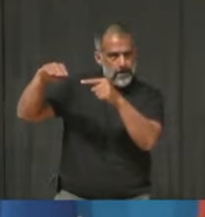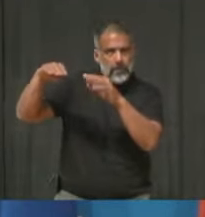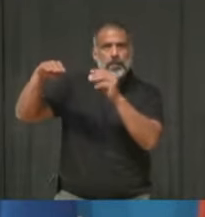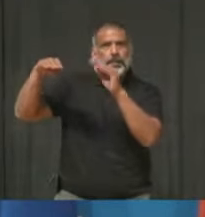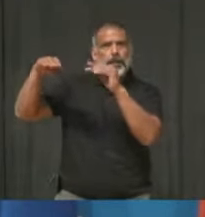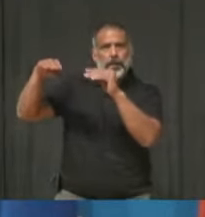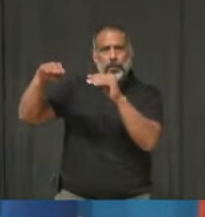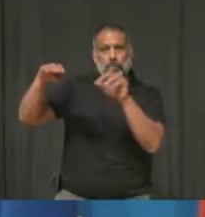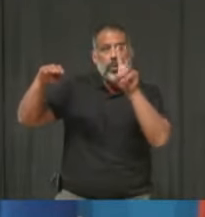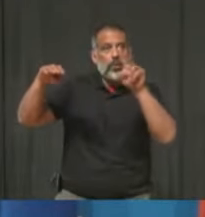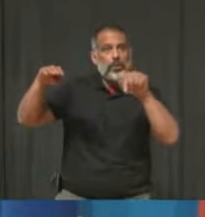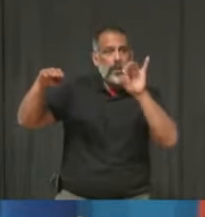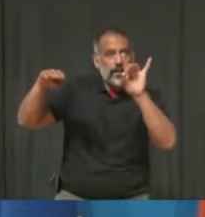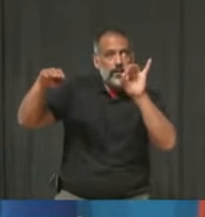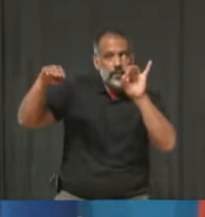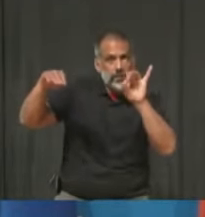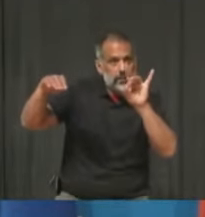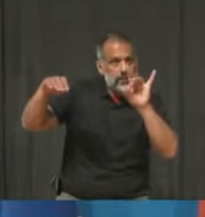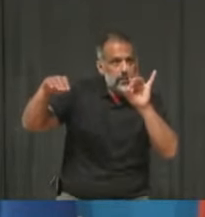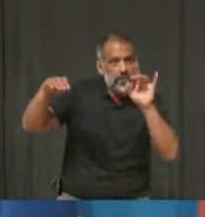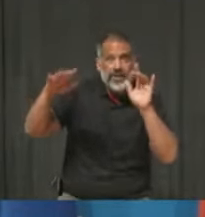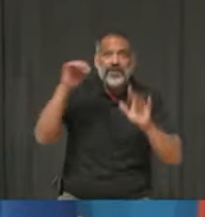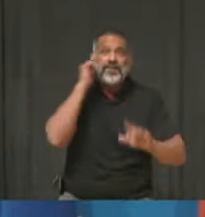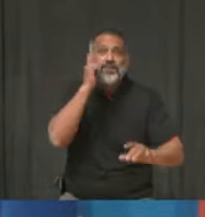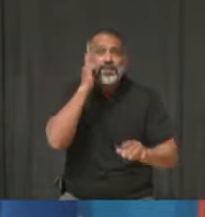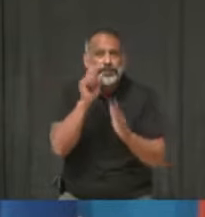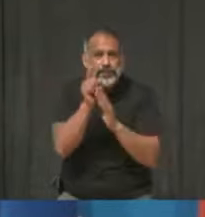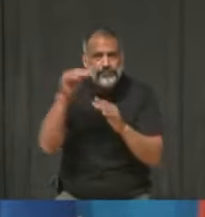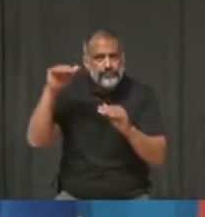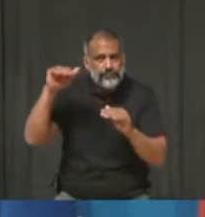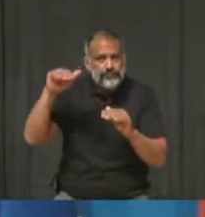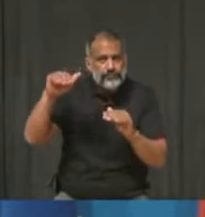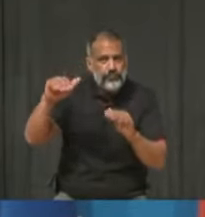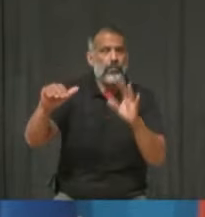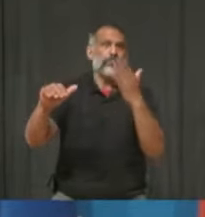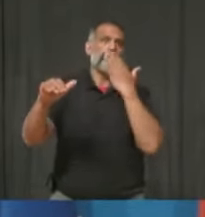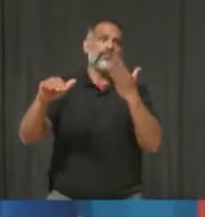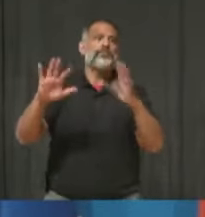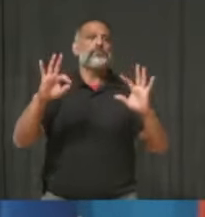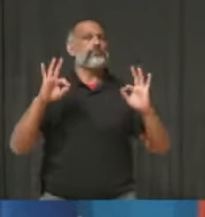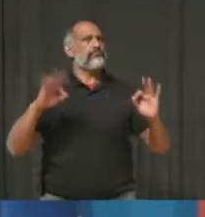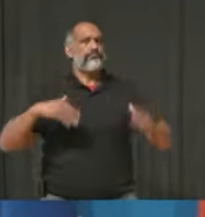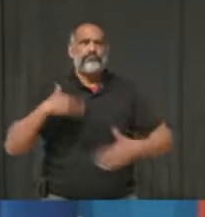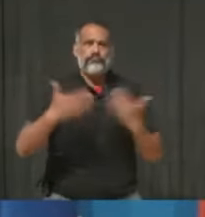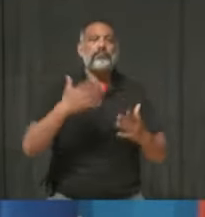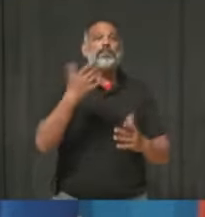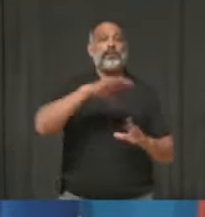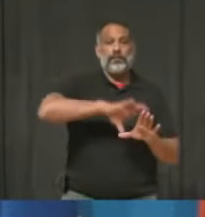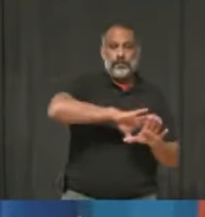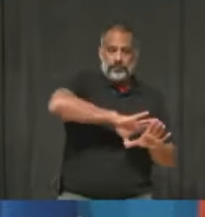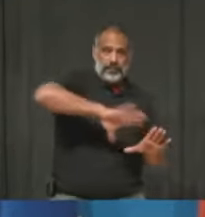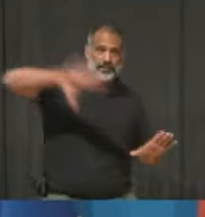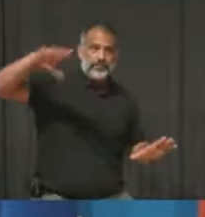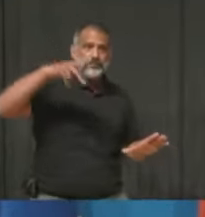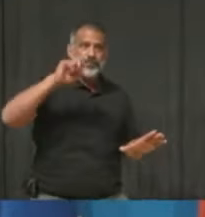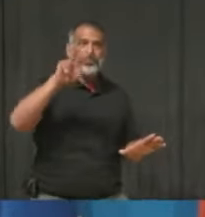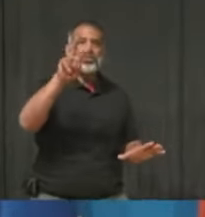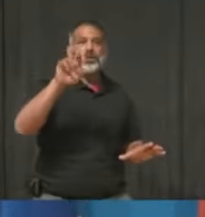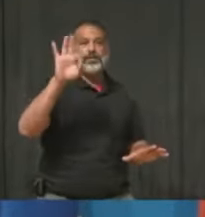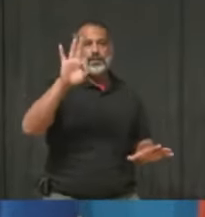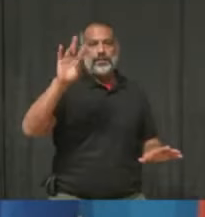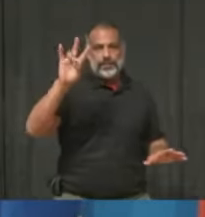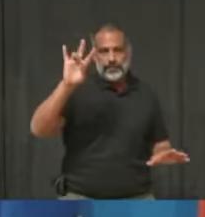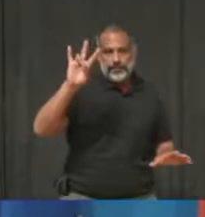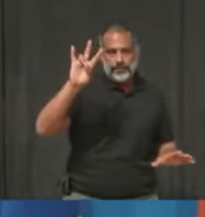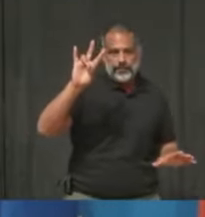.5% almost each day. Peel Region is now averaging 297 cases